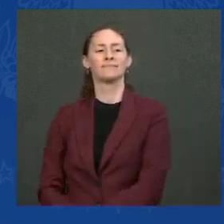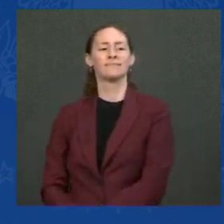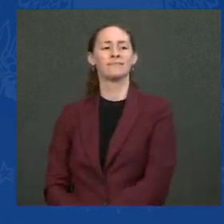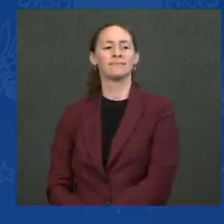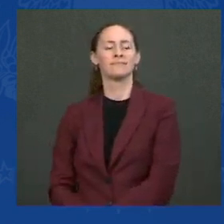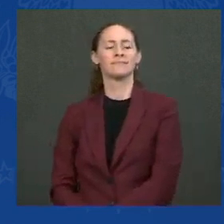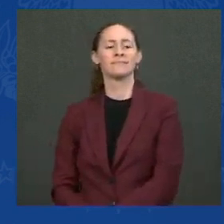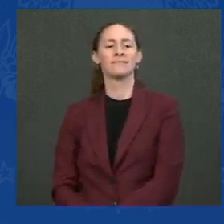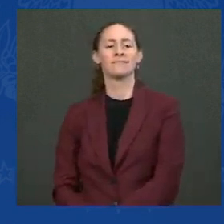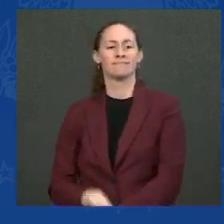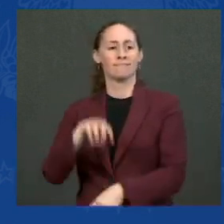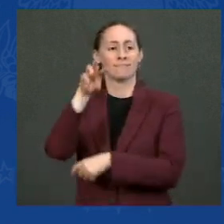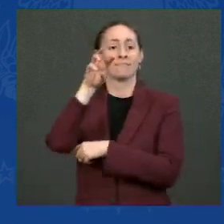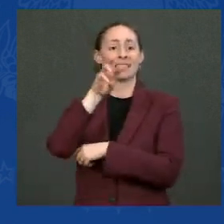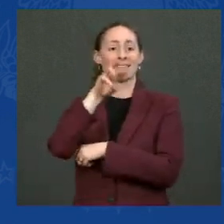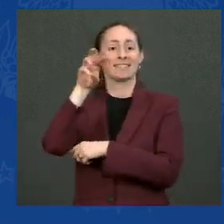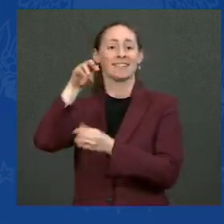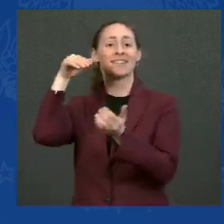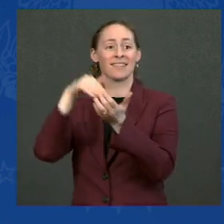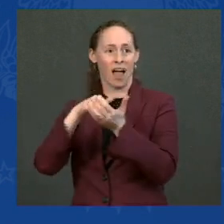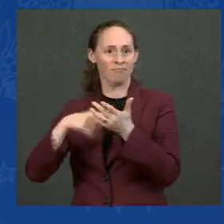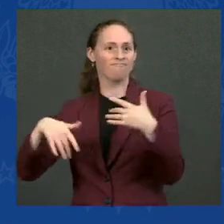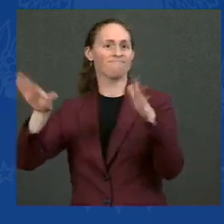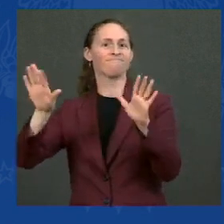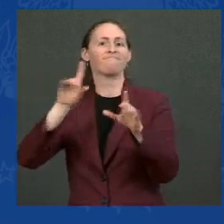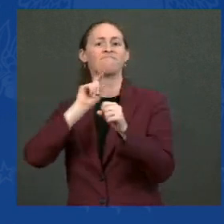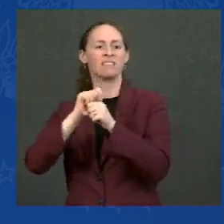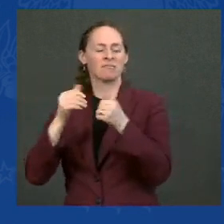People chose to get vaccinated. That's why we're seeing more companies sign in.